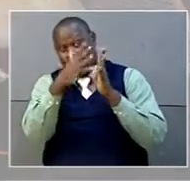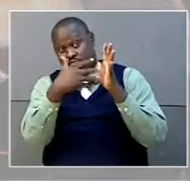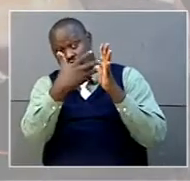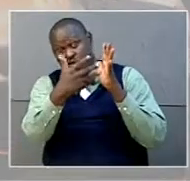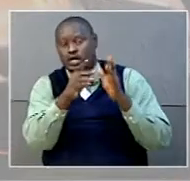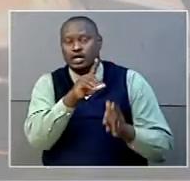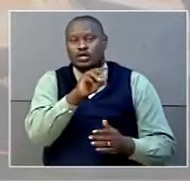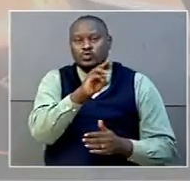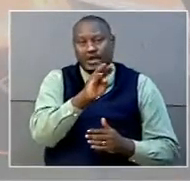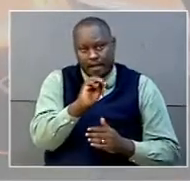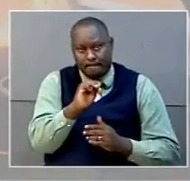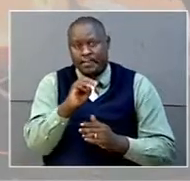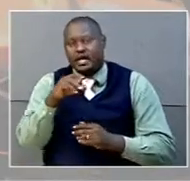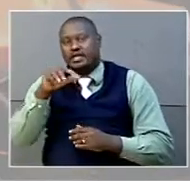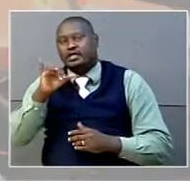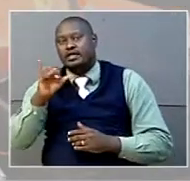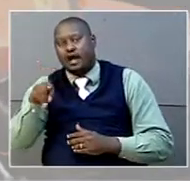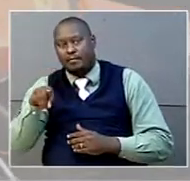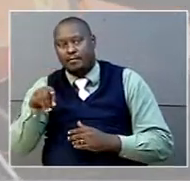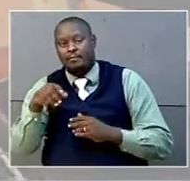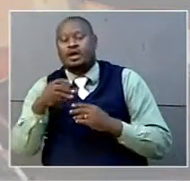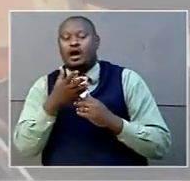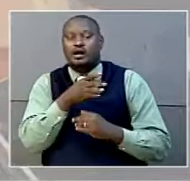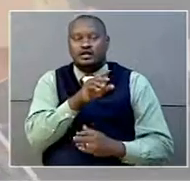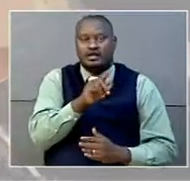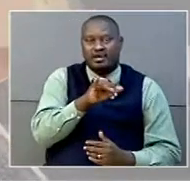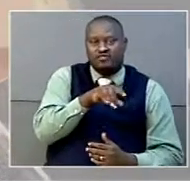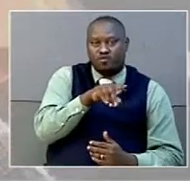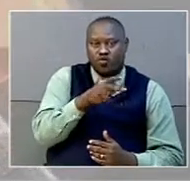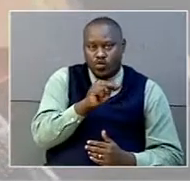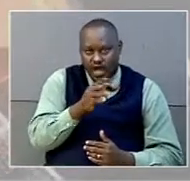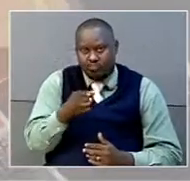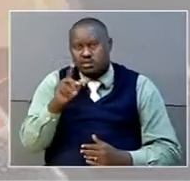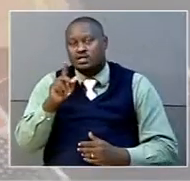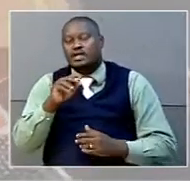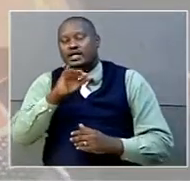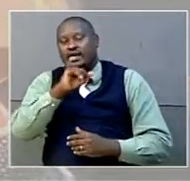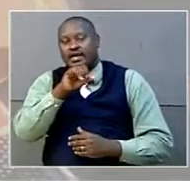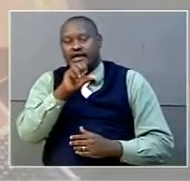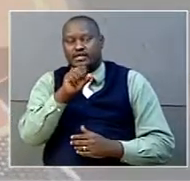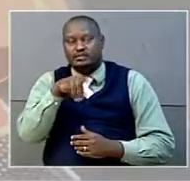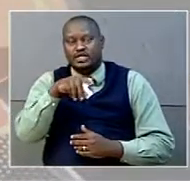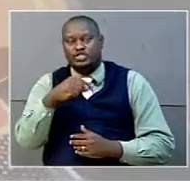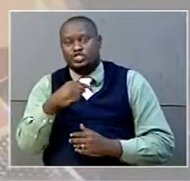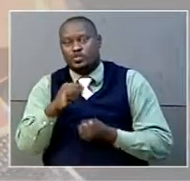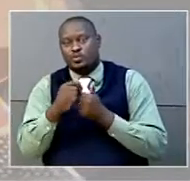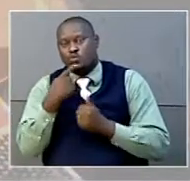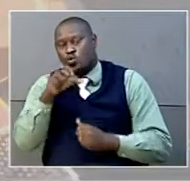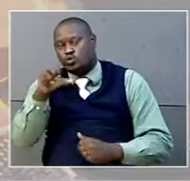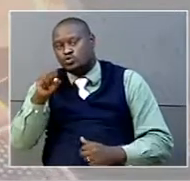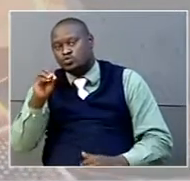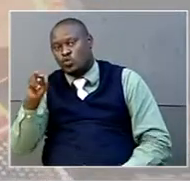paired with Yapsters, but James play Typhoon's KSPG tassel it out with Sona.